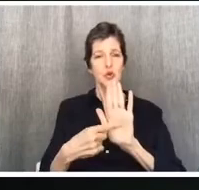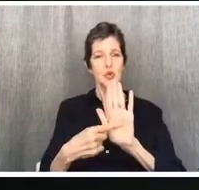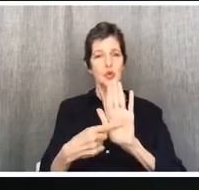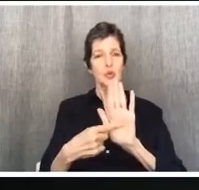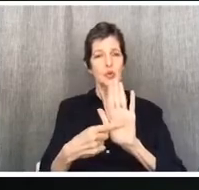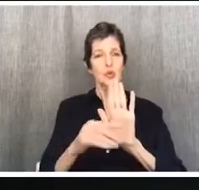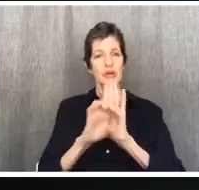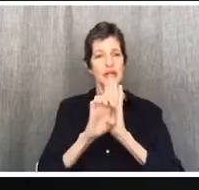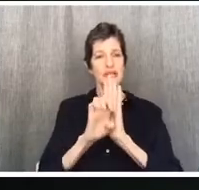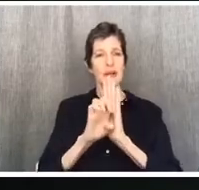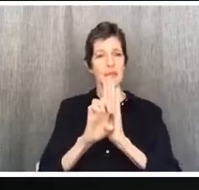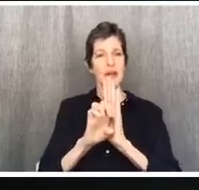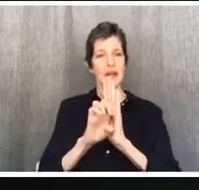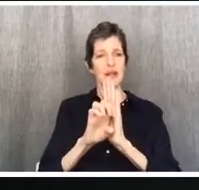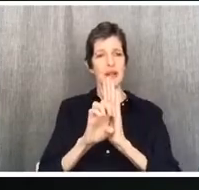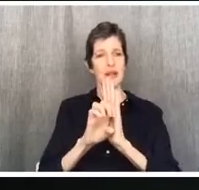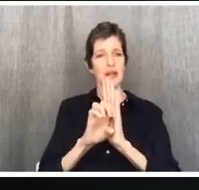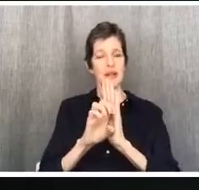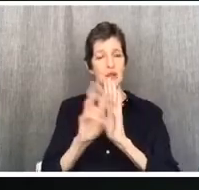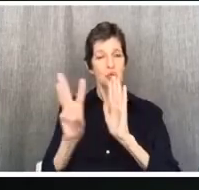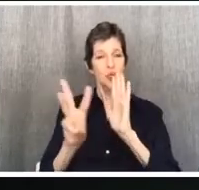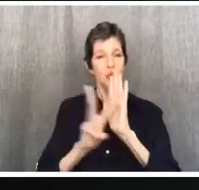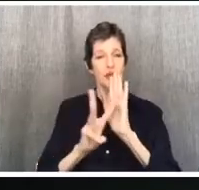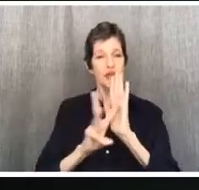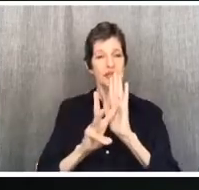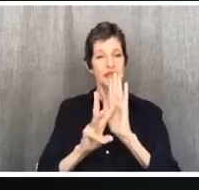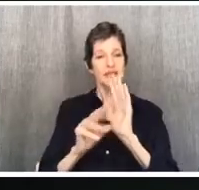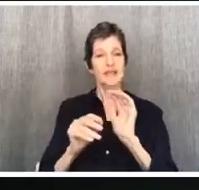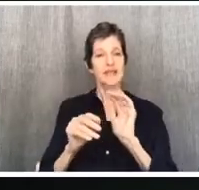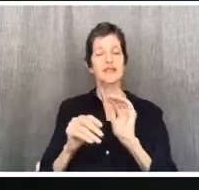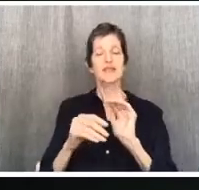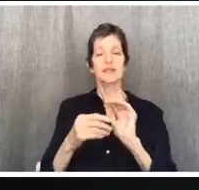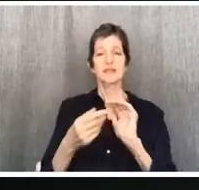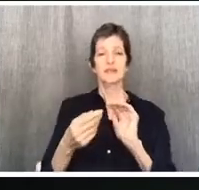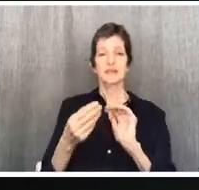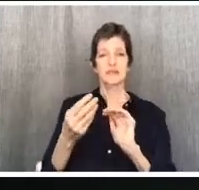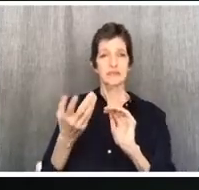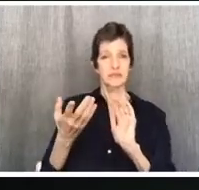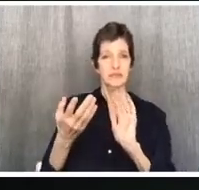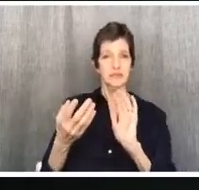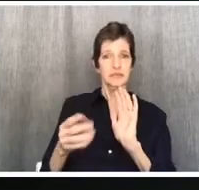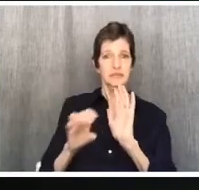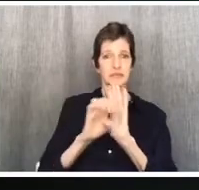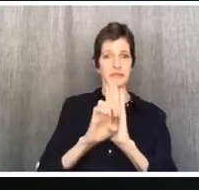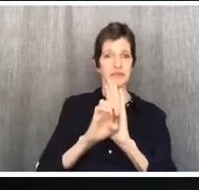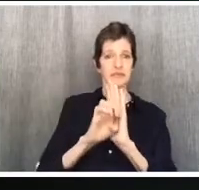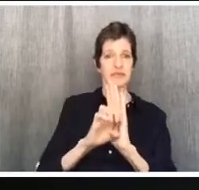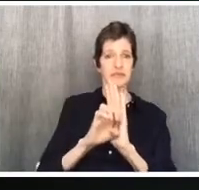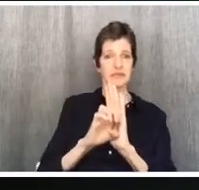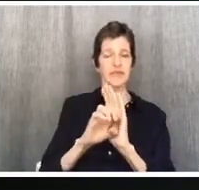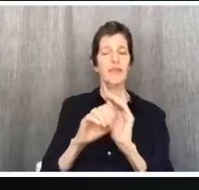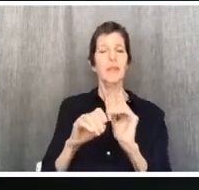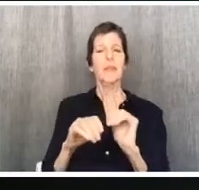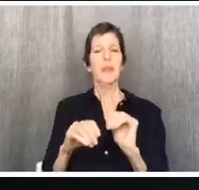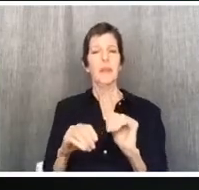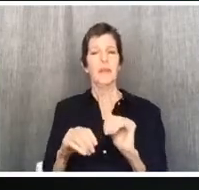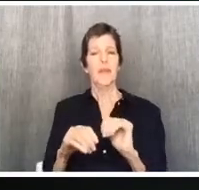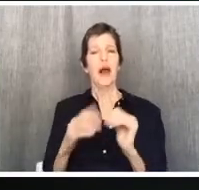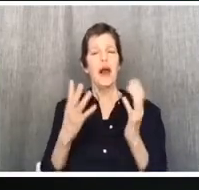he says, I try to please everyone in everything I do, not seeking my own advantage, but that of many, that they may be